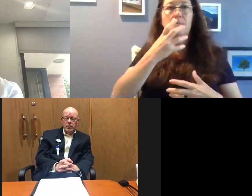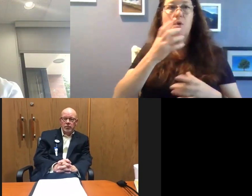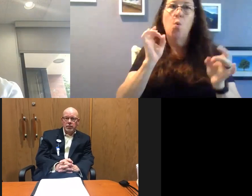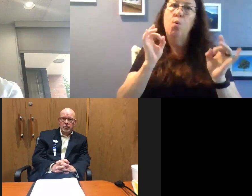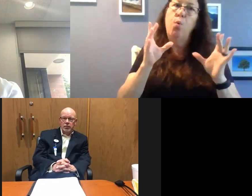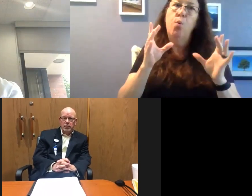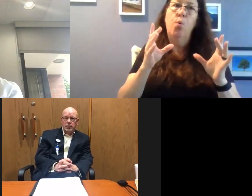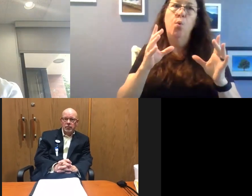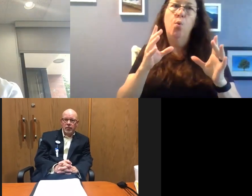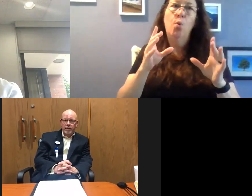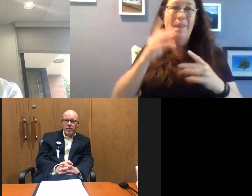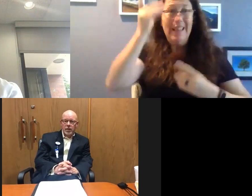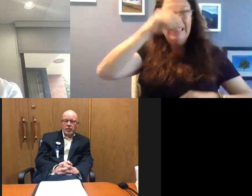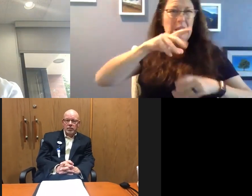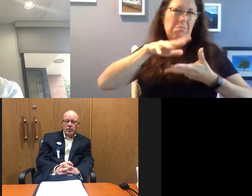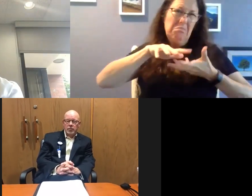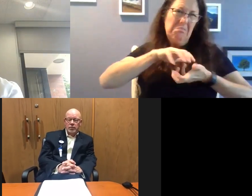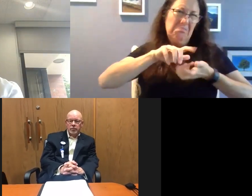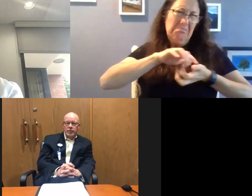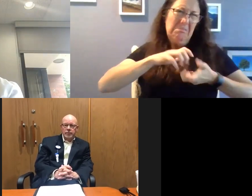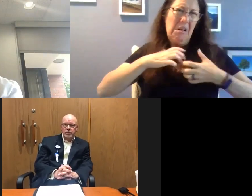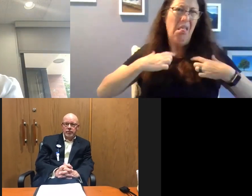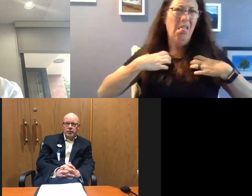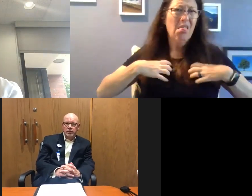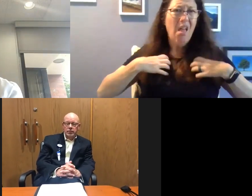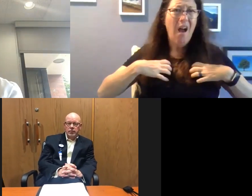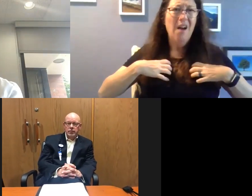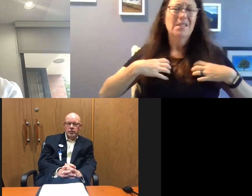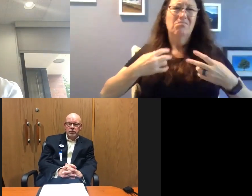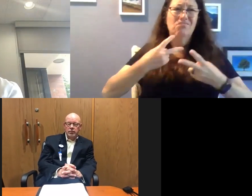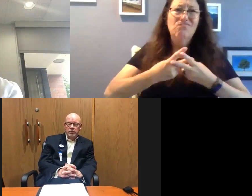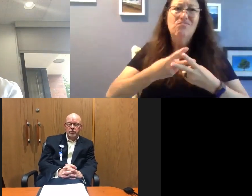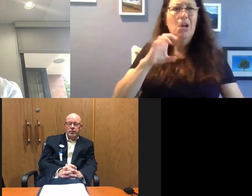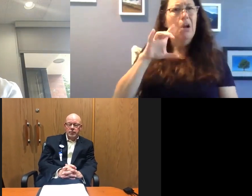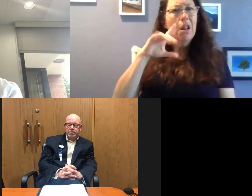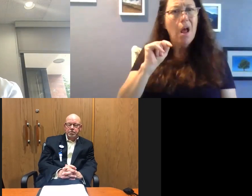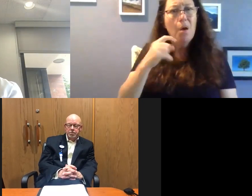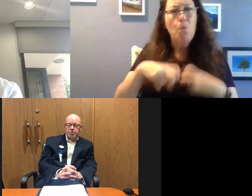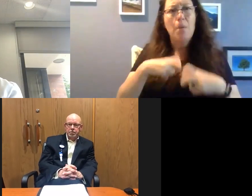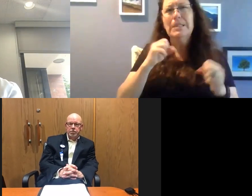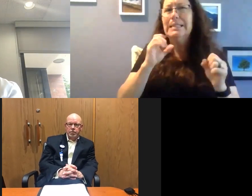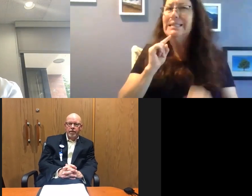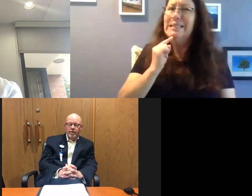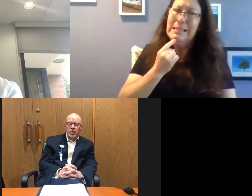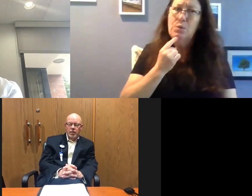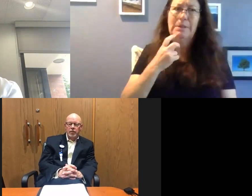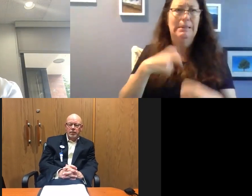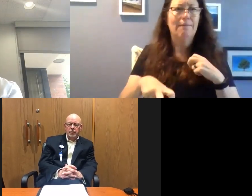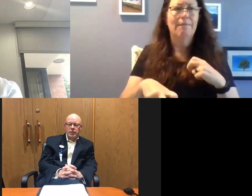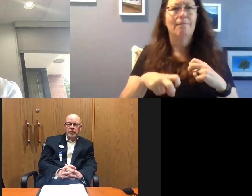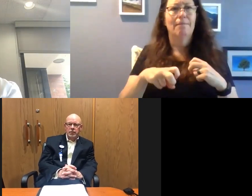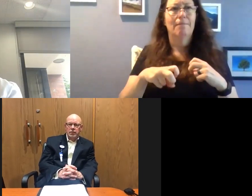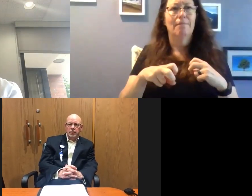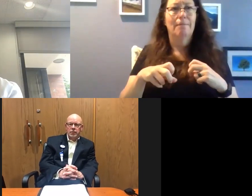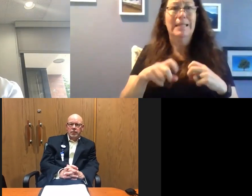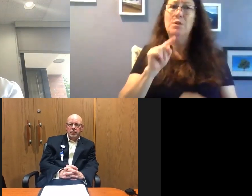terrible disease that just ravages your lungs, has all kinds of clotting implications. Very, very, very difficult. This is